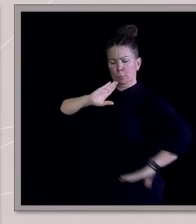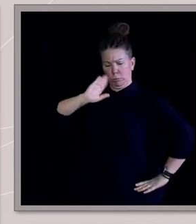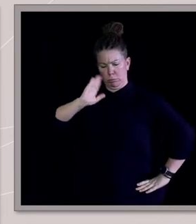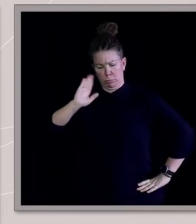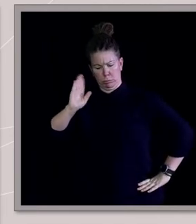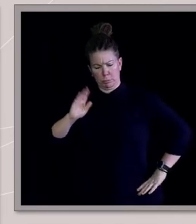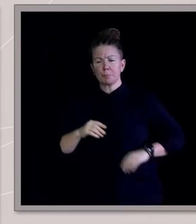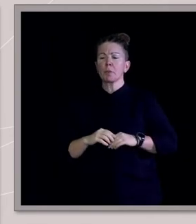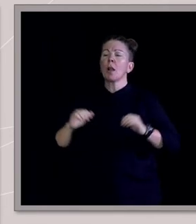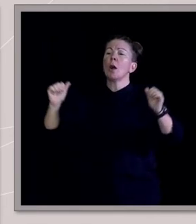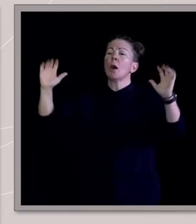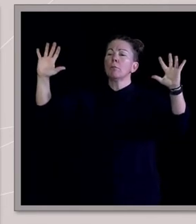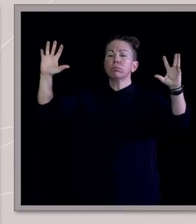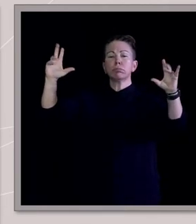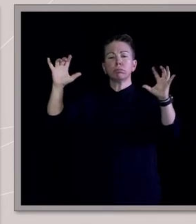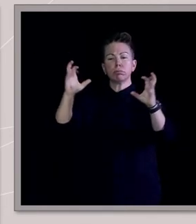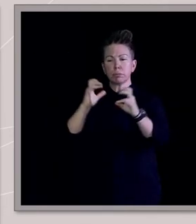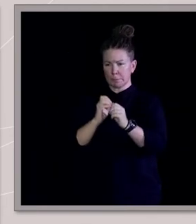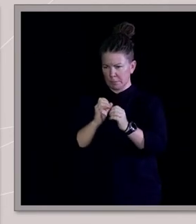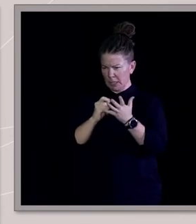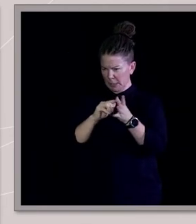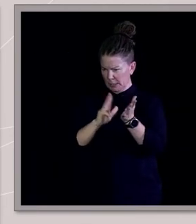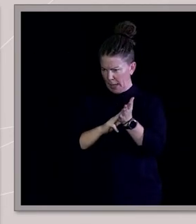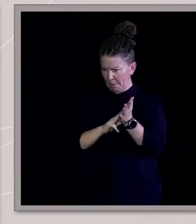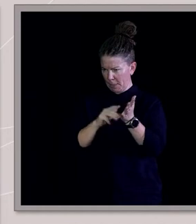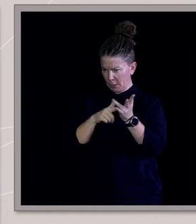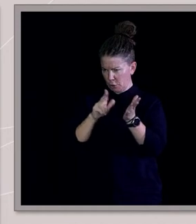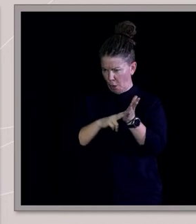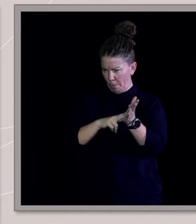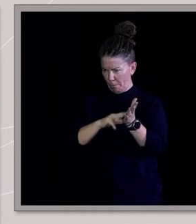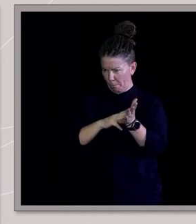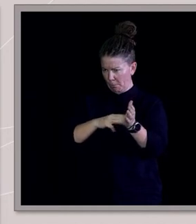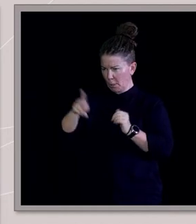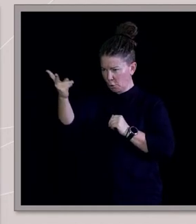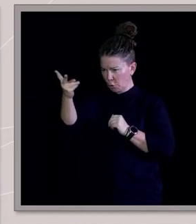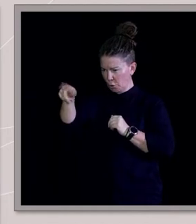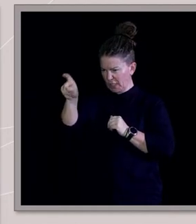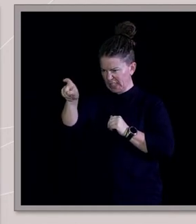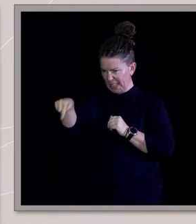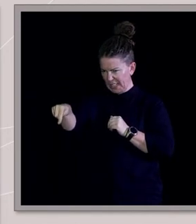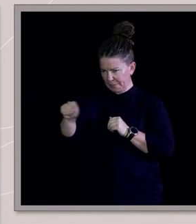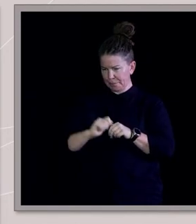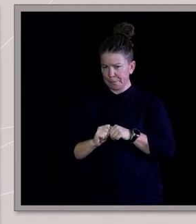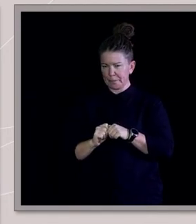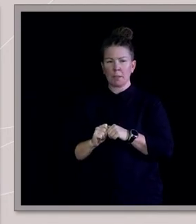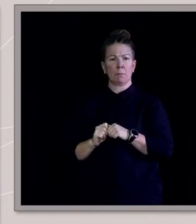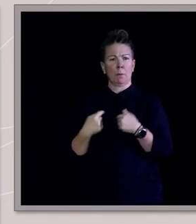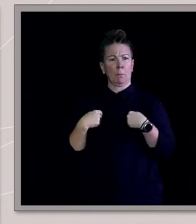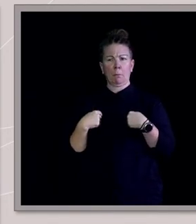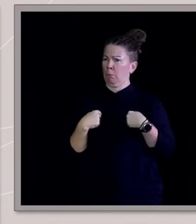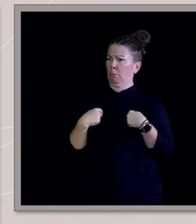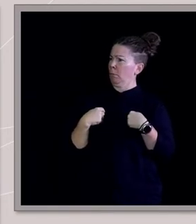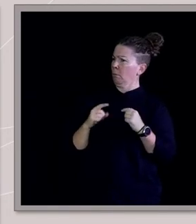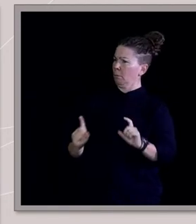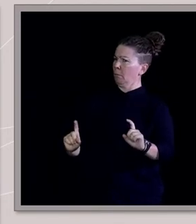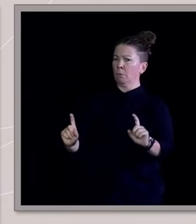oh, just before you head off, could Sam and Tom Tilly, just please meet us after the meeting over here? Like, and I didn't know what it was about. I thought, well,